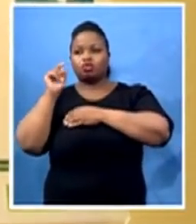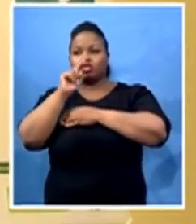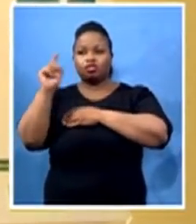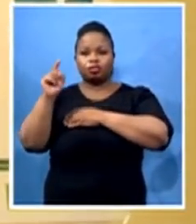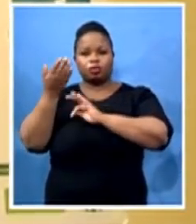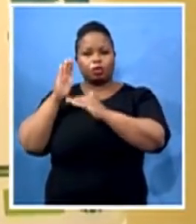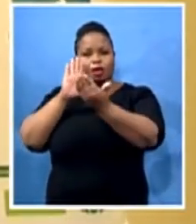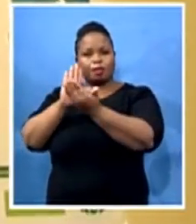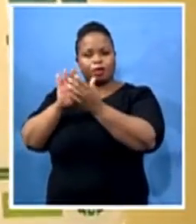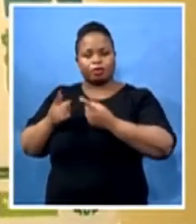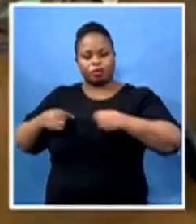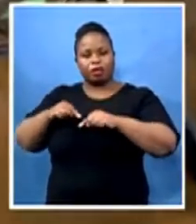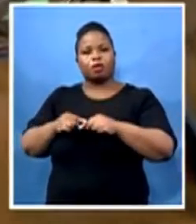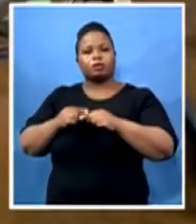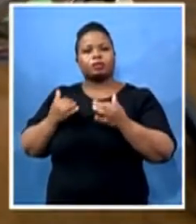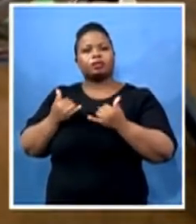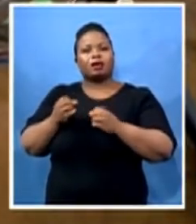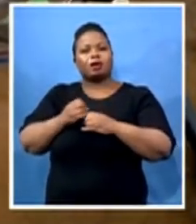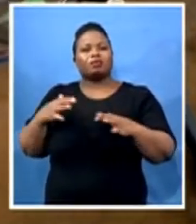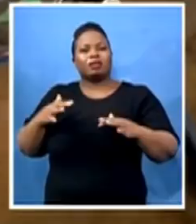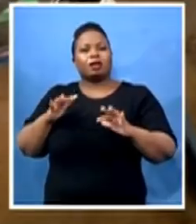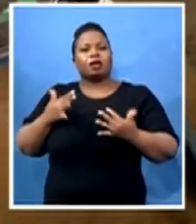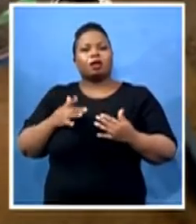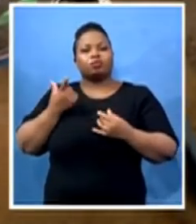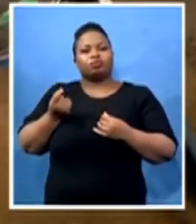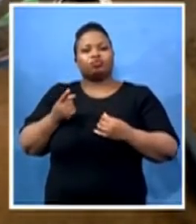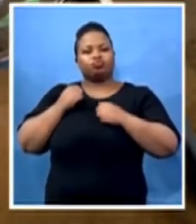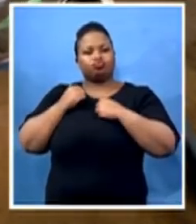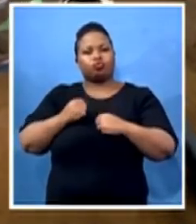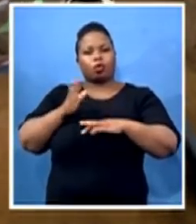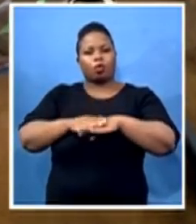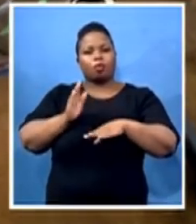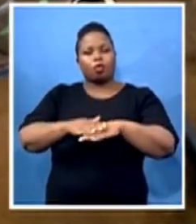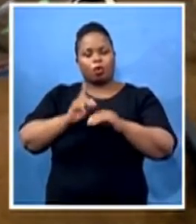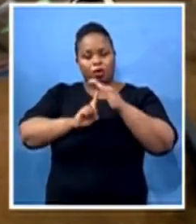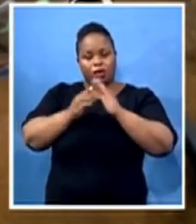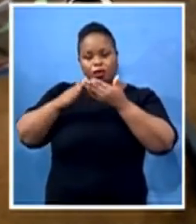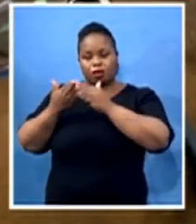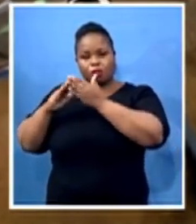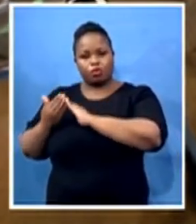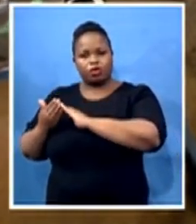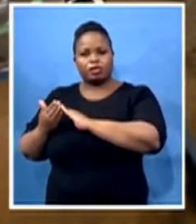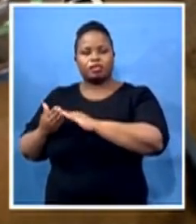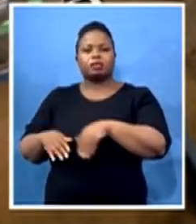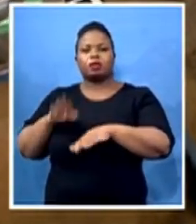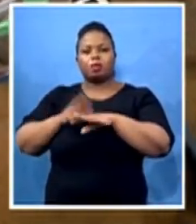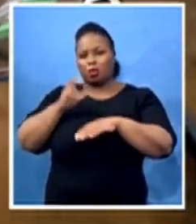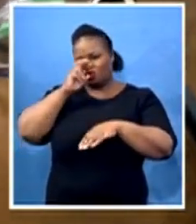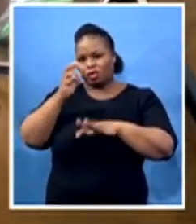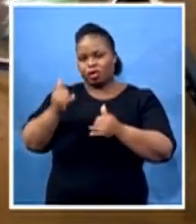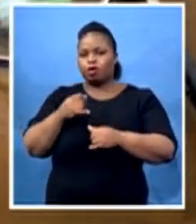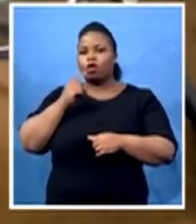strengthen the household screening, testing, not only using community health care workers, but this time around